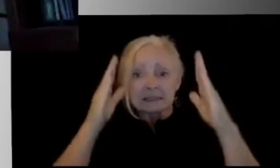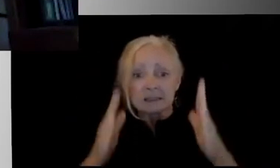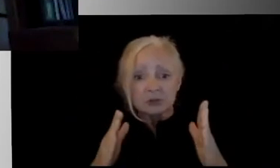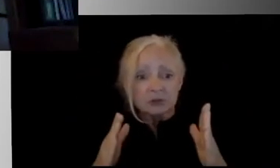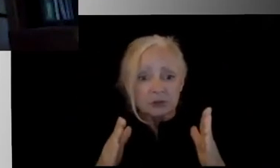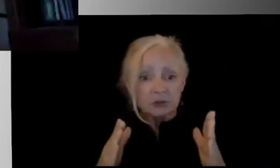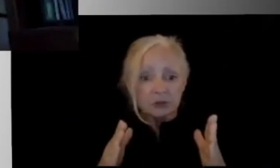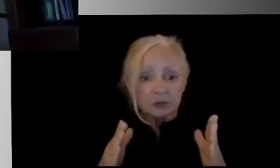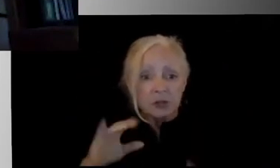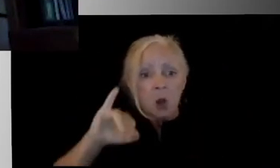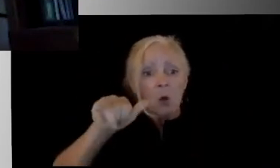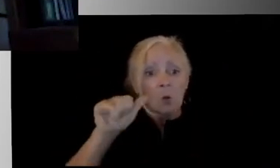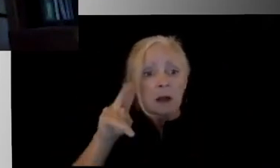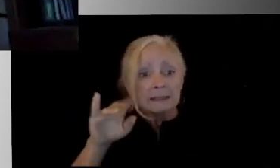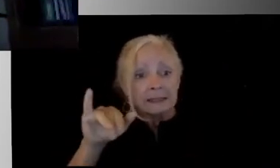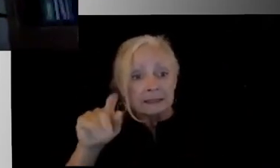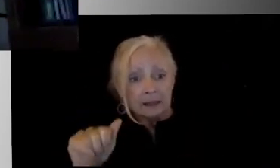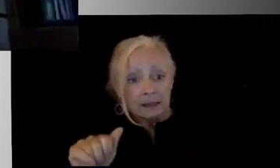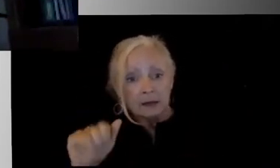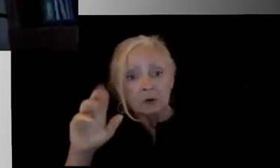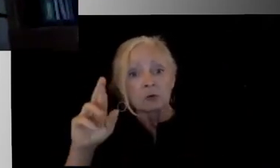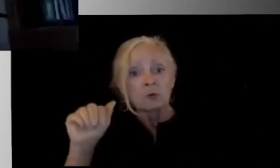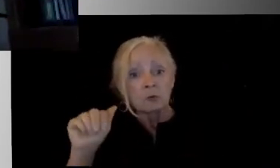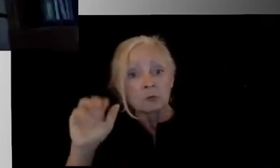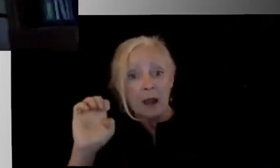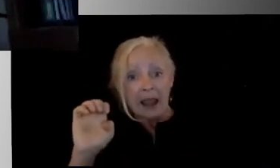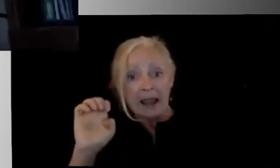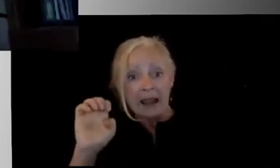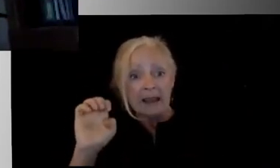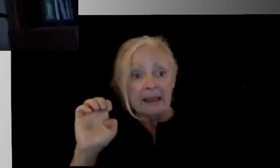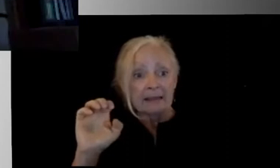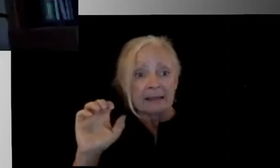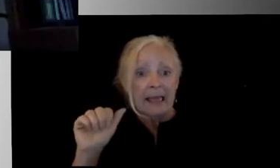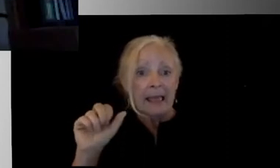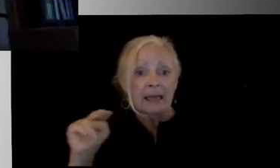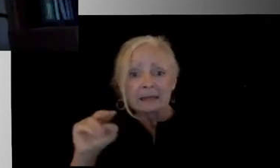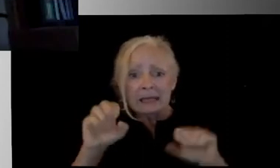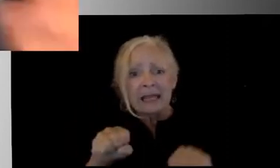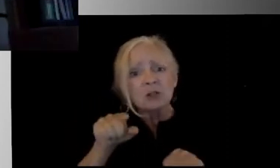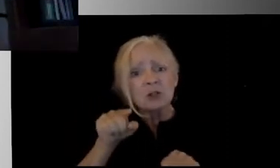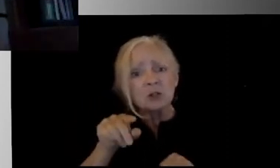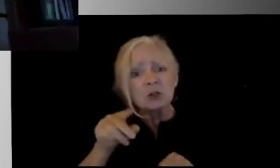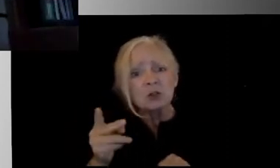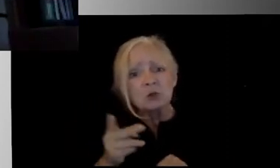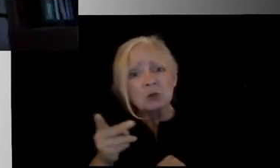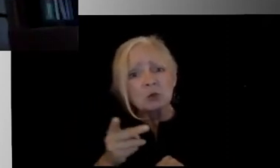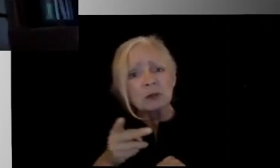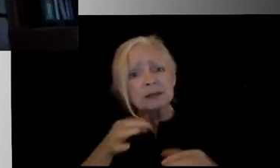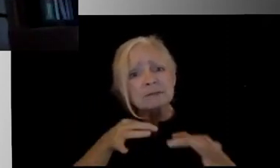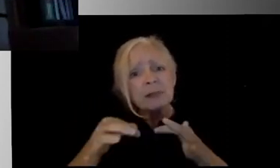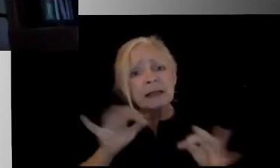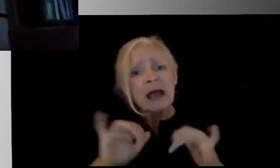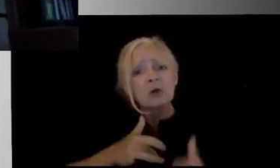you are the two teachers here with us today. Can you just, you know, explain how you're feeling right now, just in terms of preparing to return